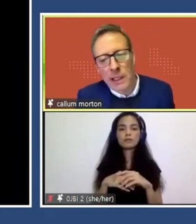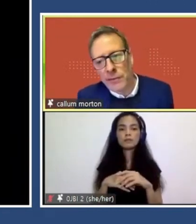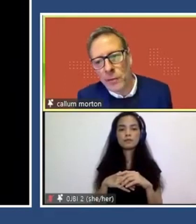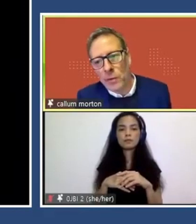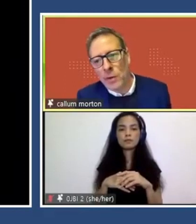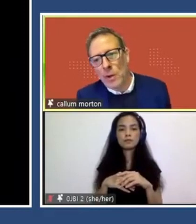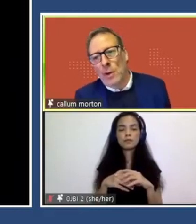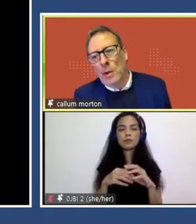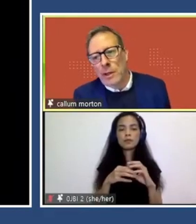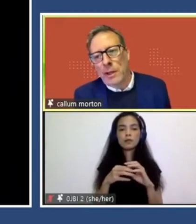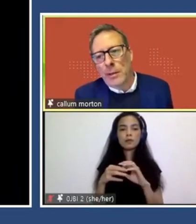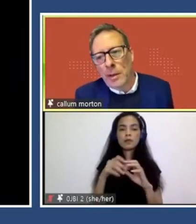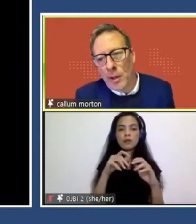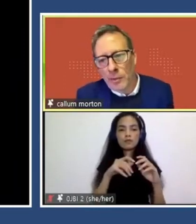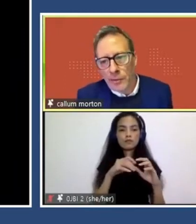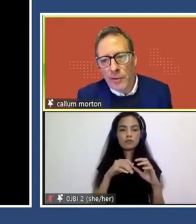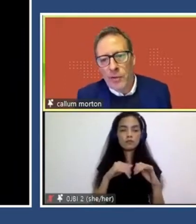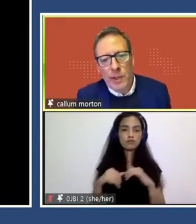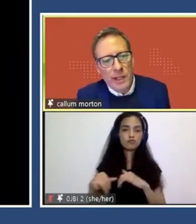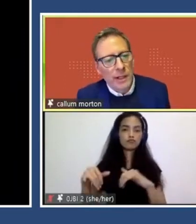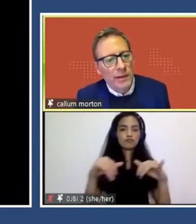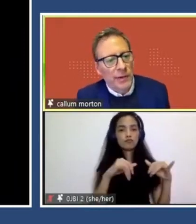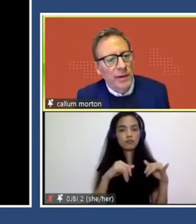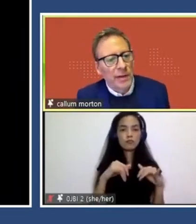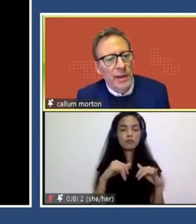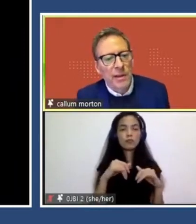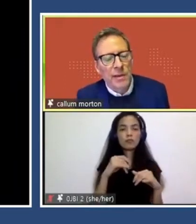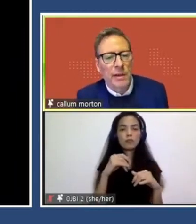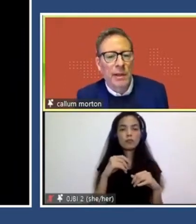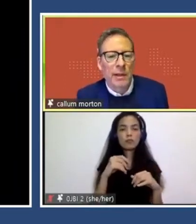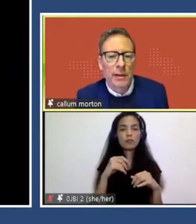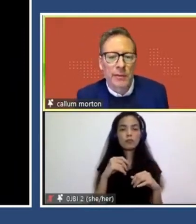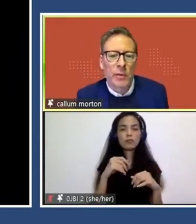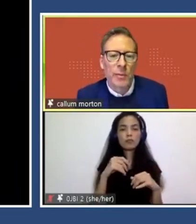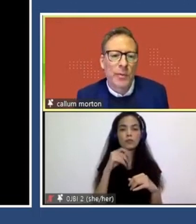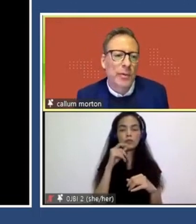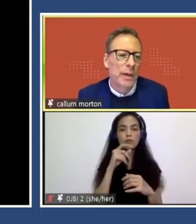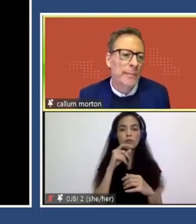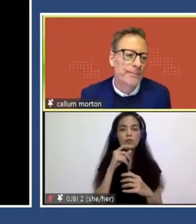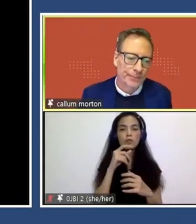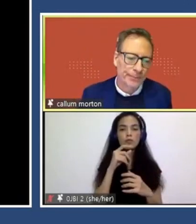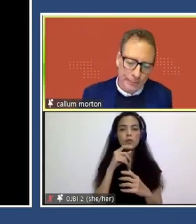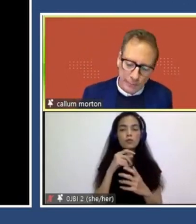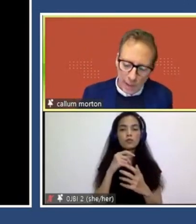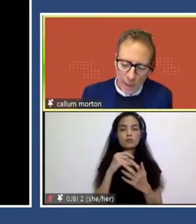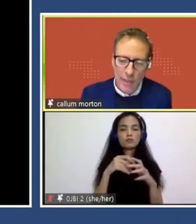a collective for in Melbourne for over 20 years in various states and forms.